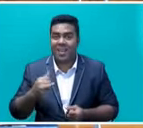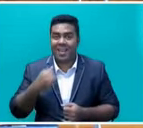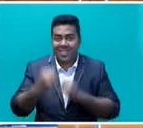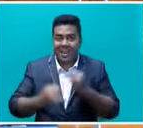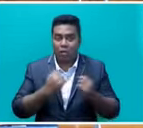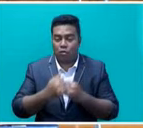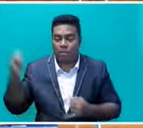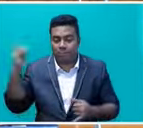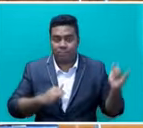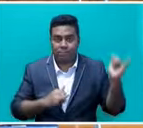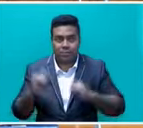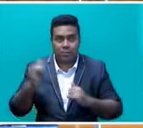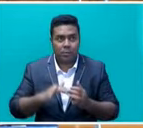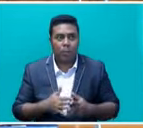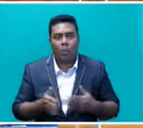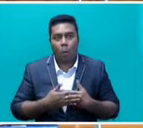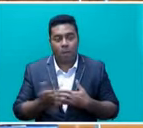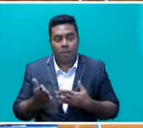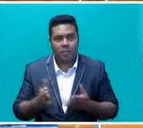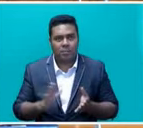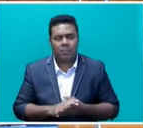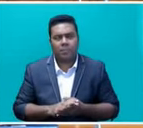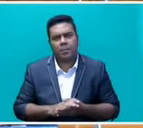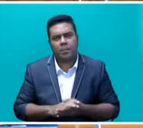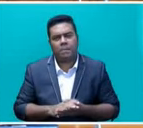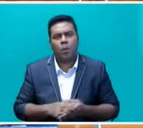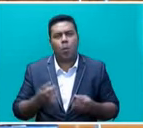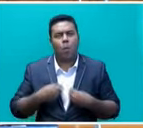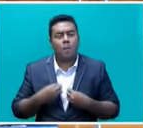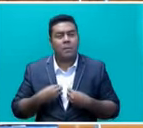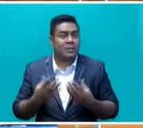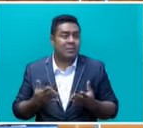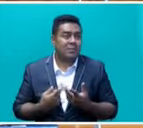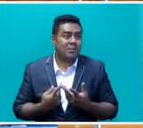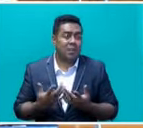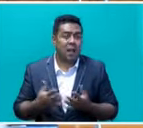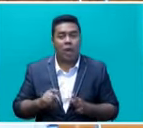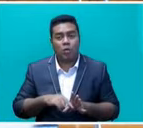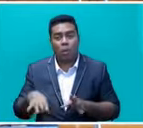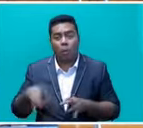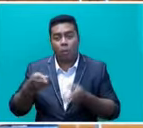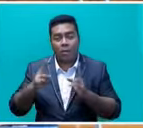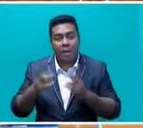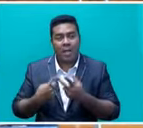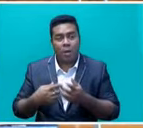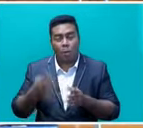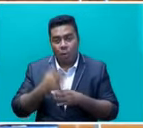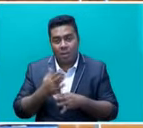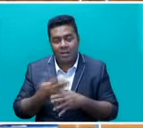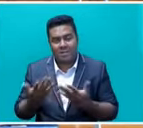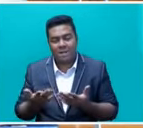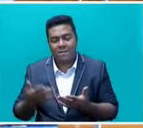travel opening, a lot of people who will open up their stores by the roadside or go and sell goods, you know, outside the hotels to the workers or to